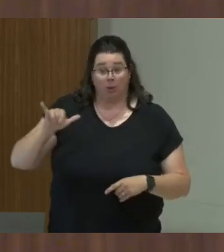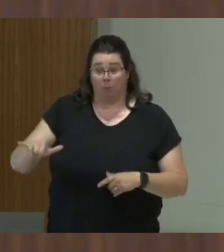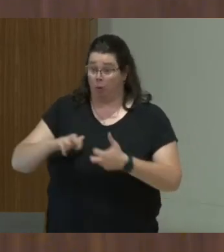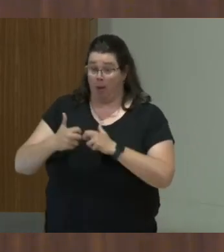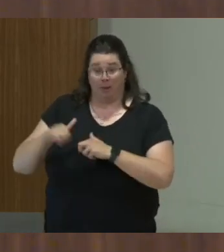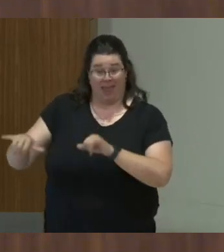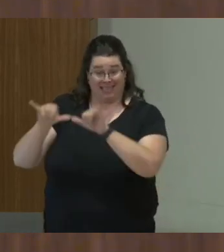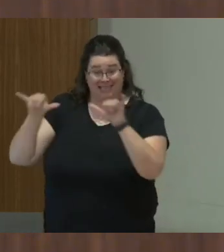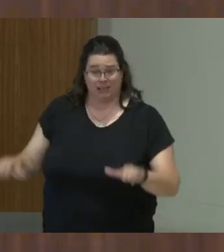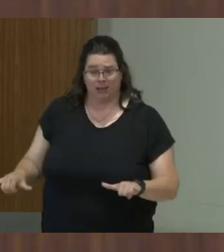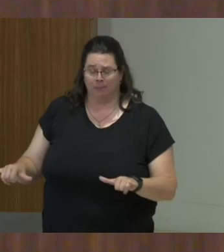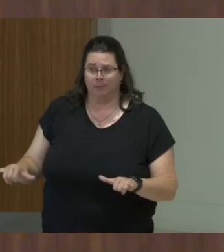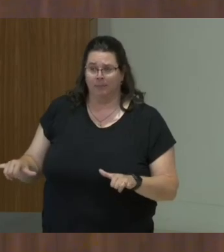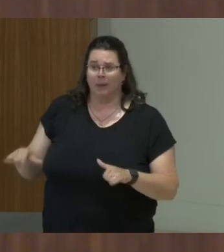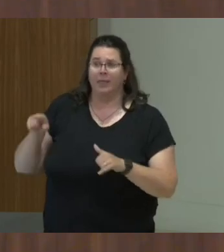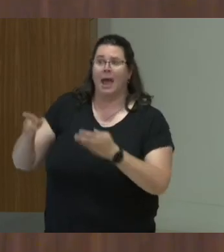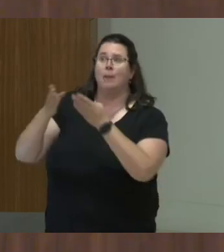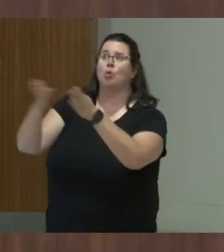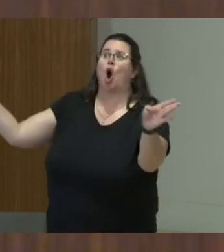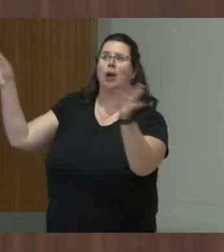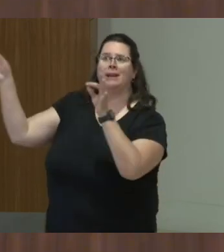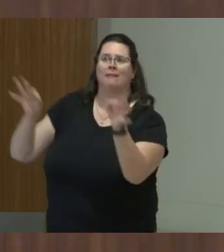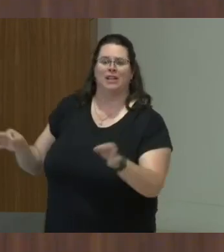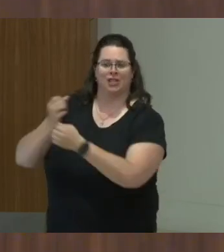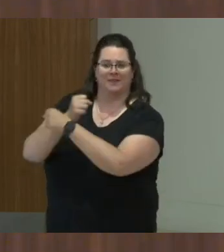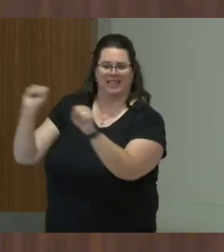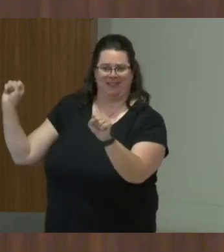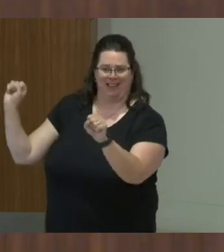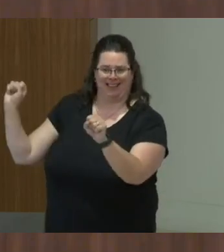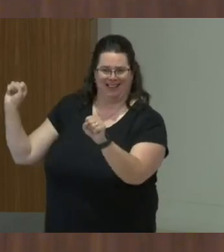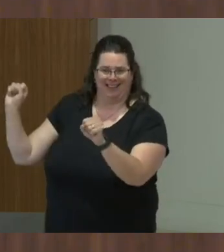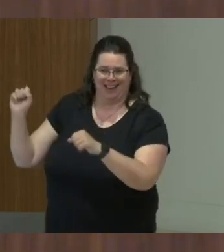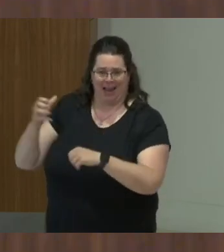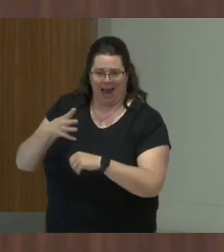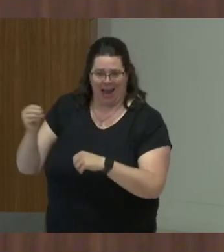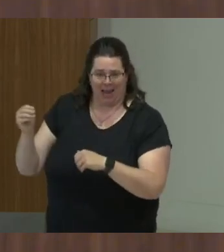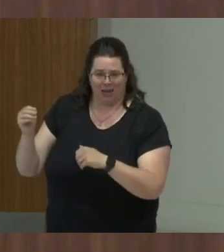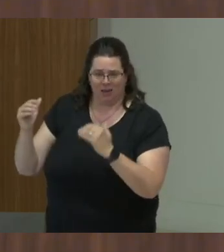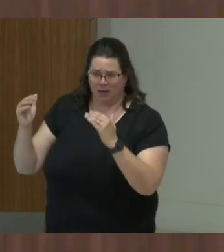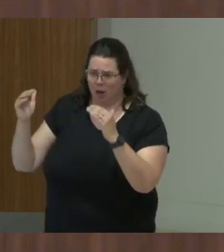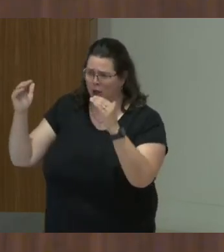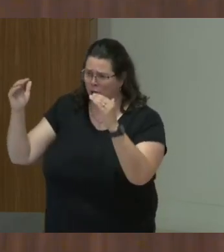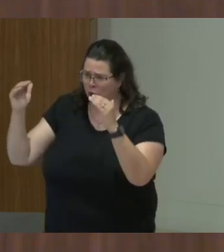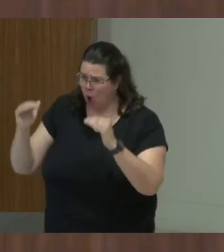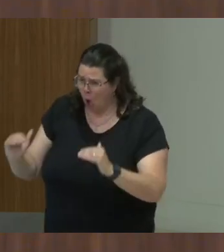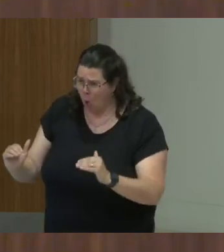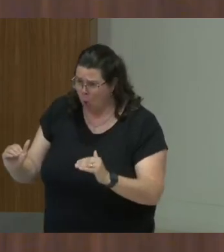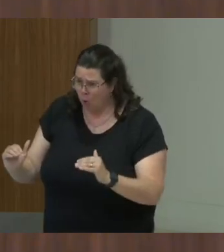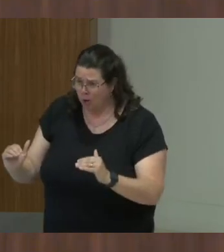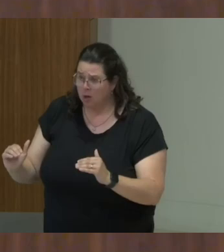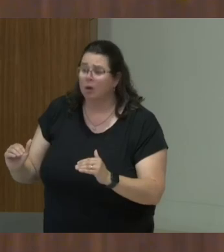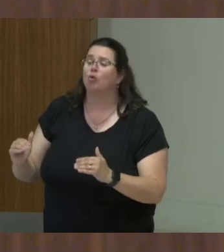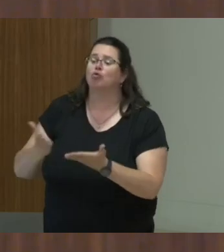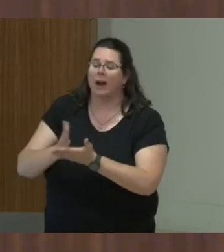with such poor definitions of safety, and the very low premium that is placed on human life in India in general,